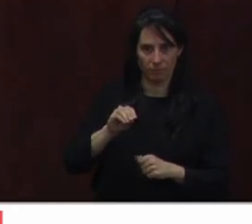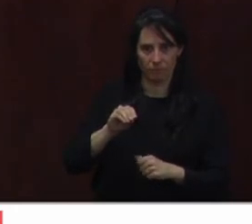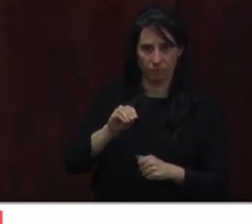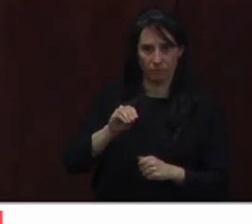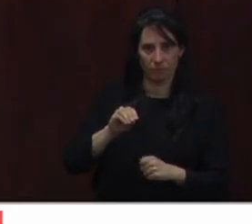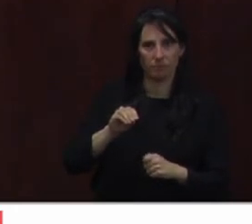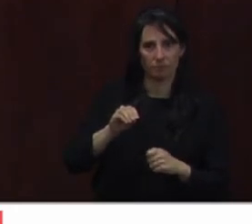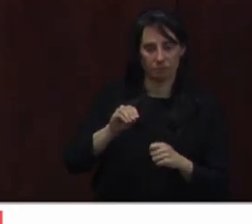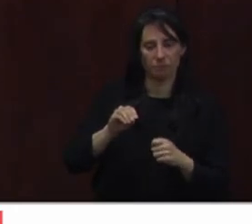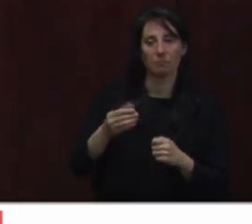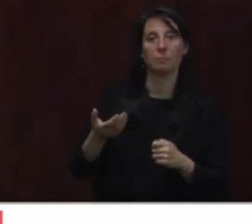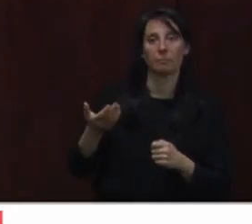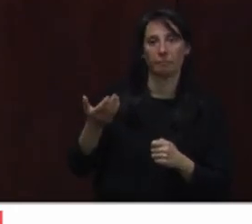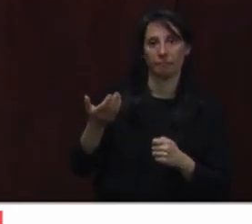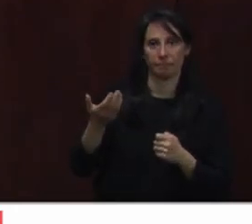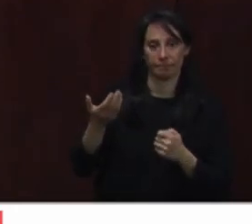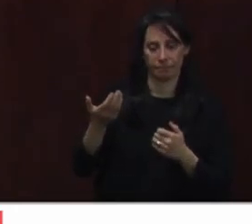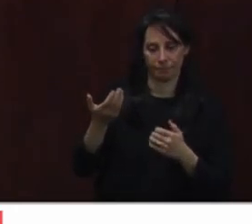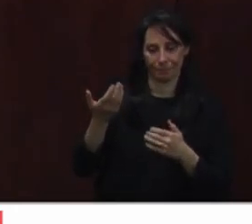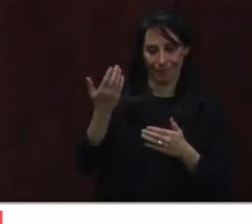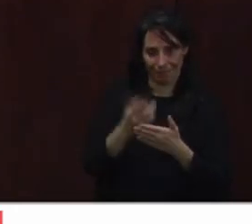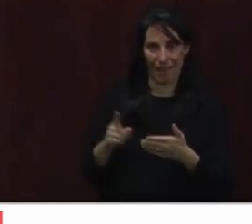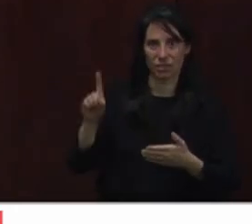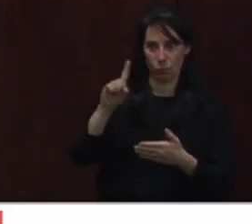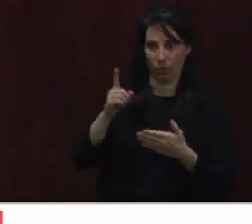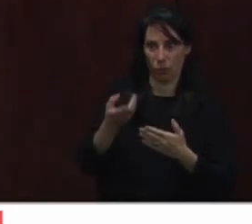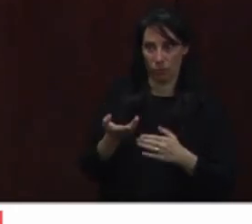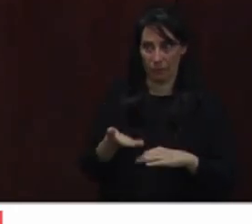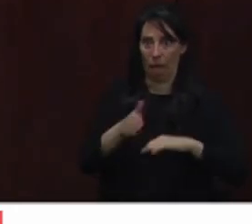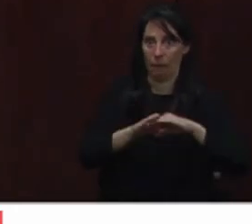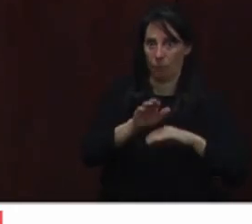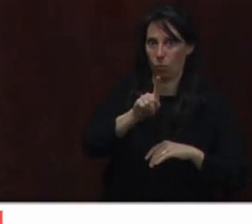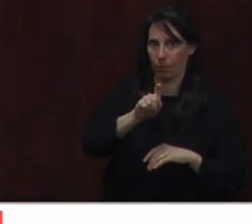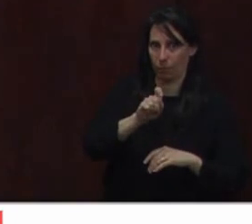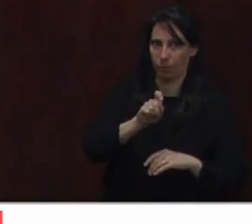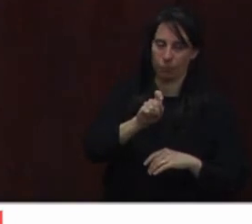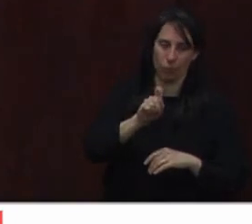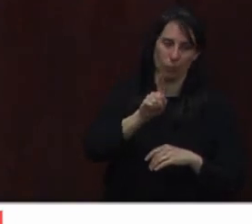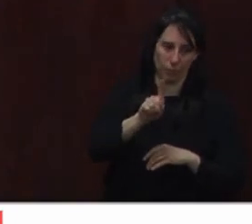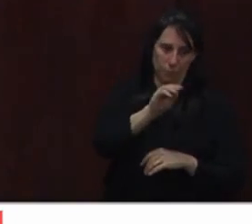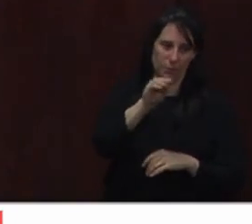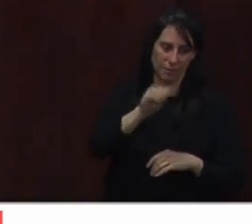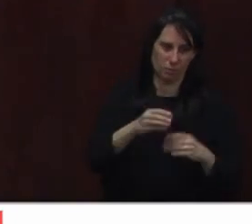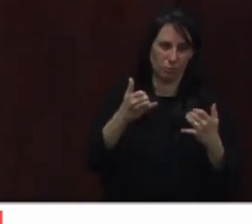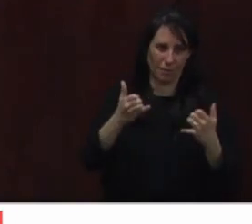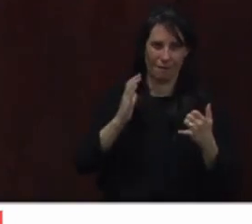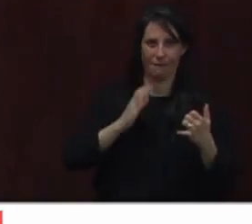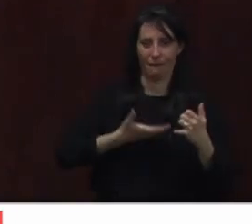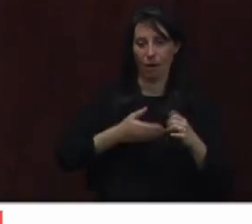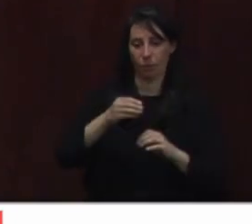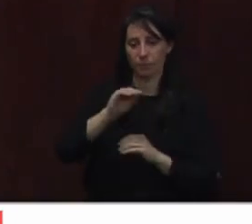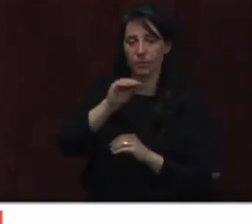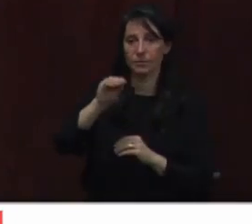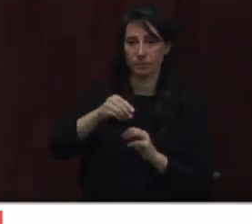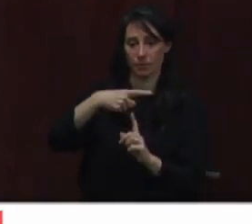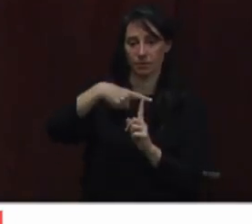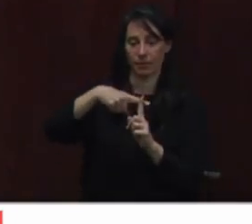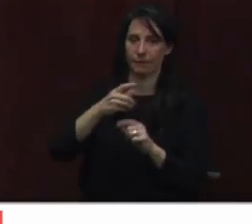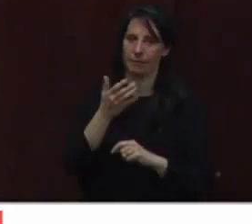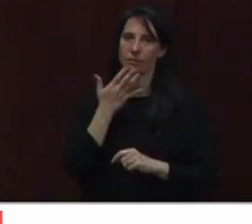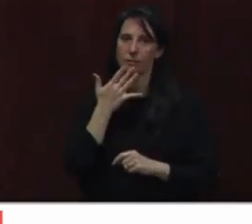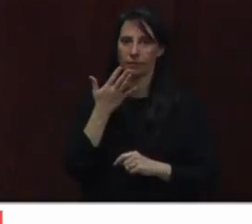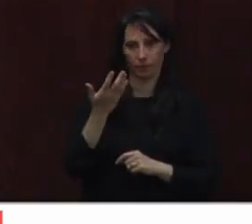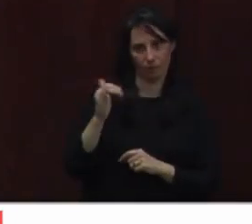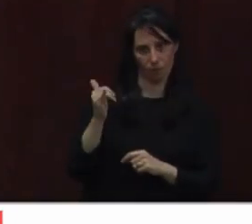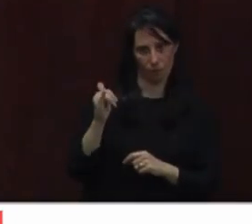drop of 1.1 percentage points since last week. So now we're seeing our percent positivity in a yellow range, which was far